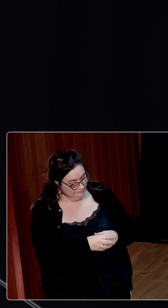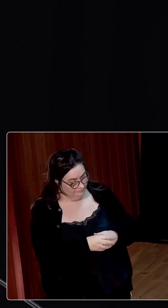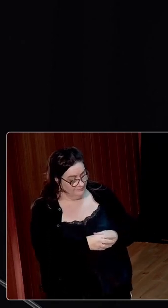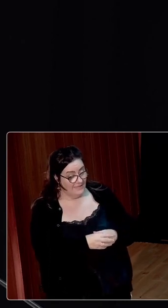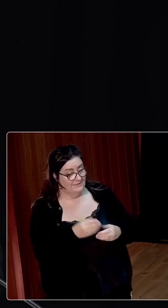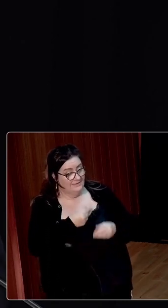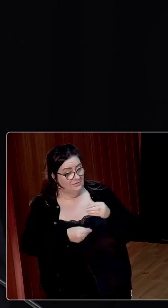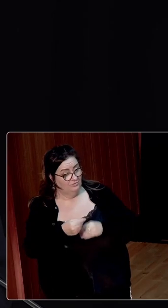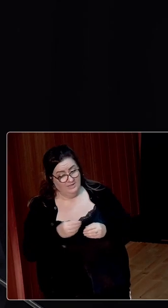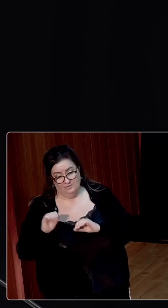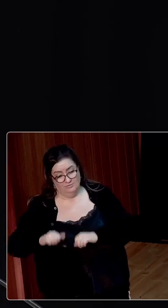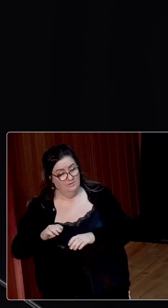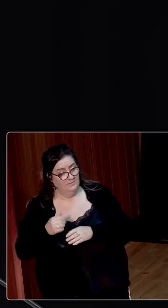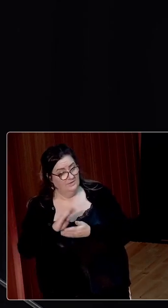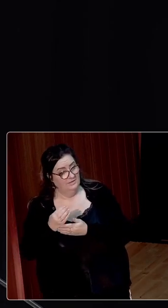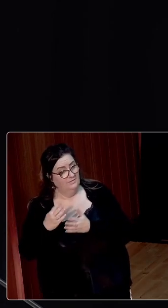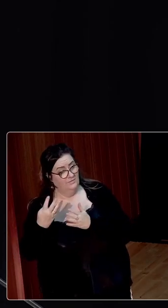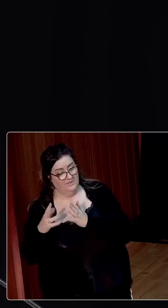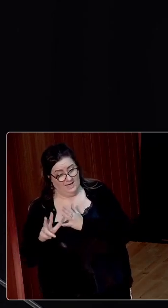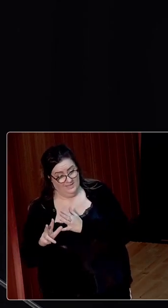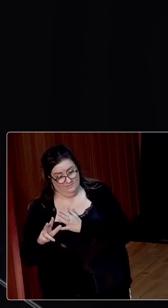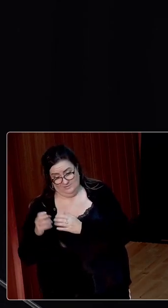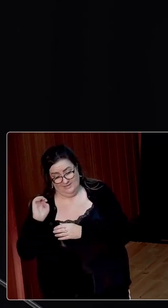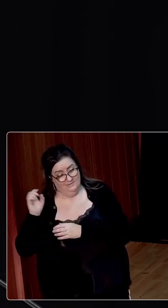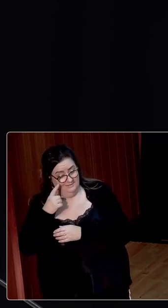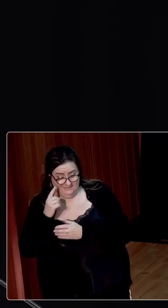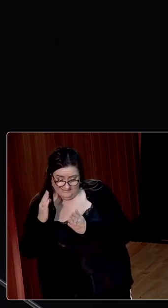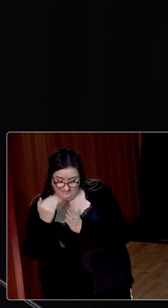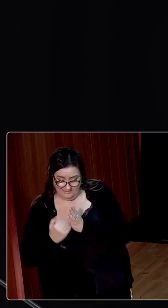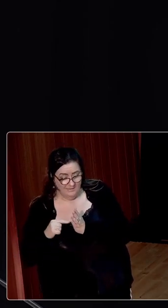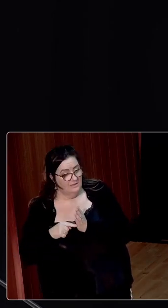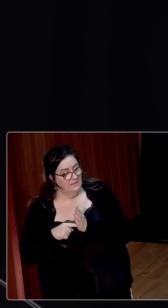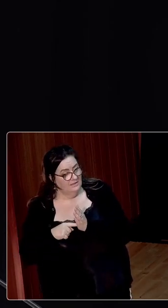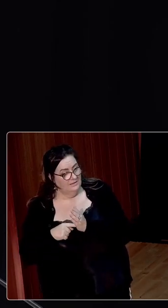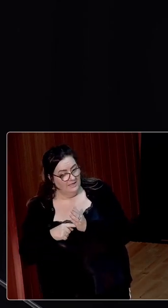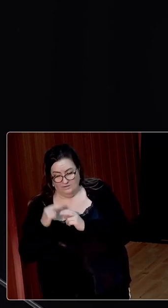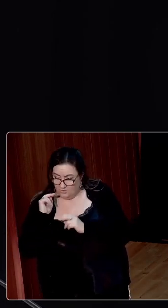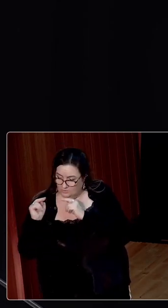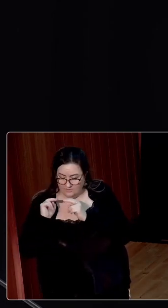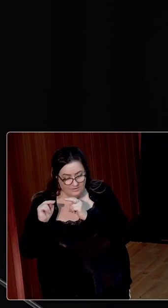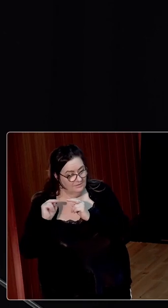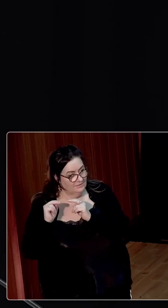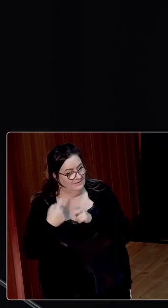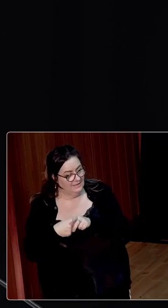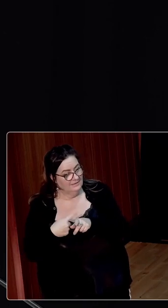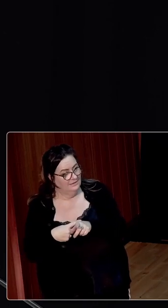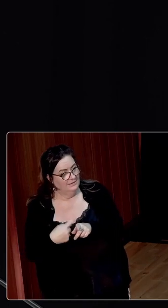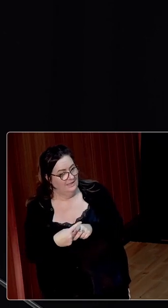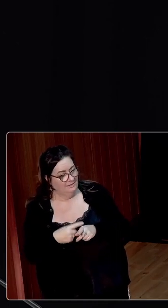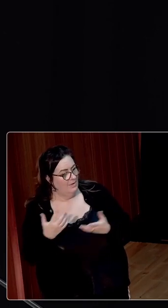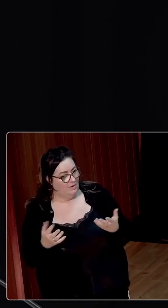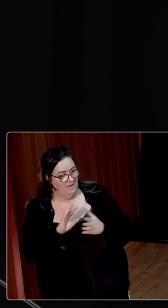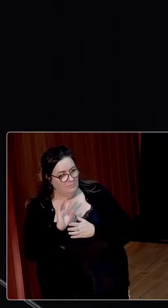in the trade agreement with the United Kingdom in 1948, where negotiations inevitably returned time and again to the price